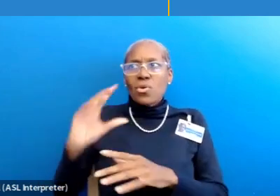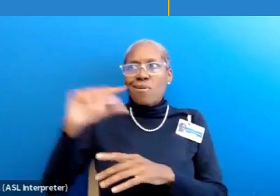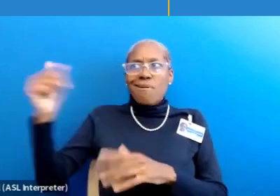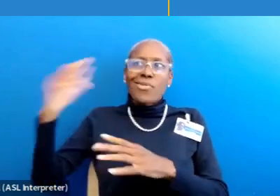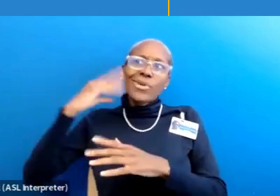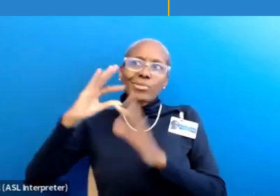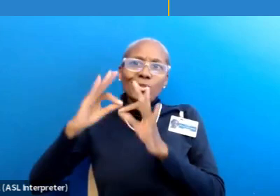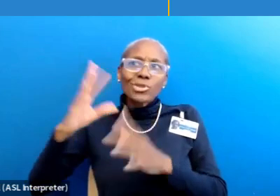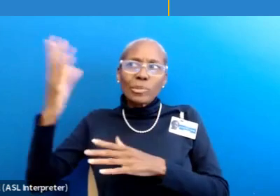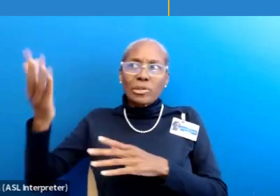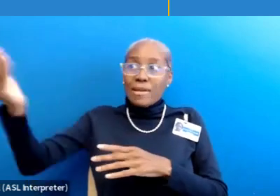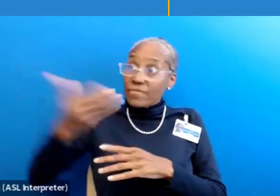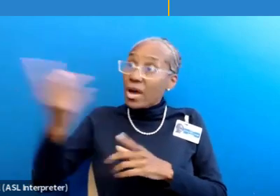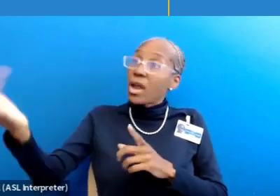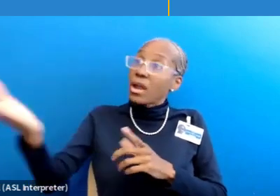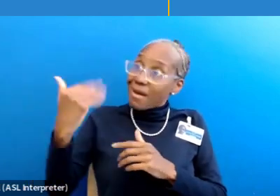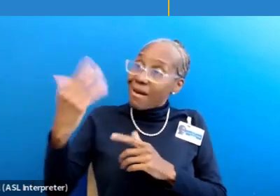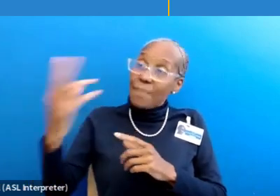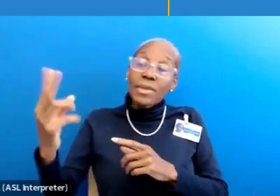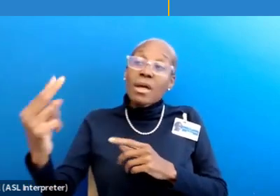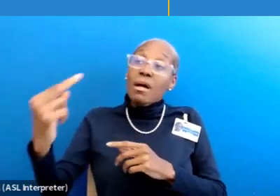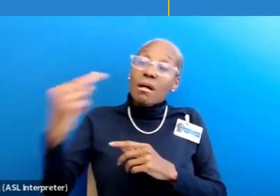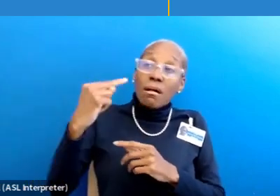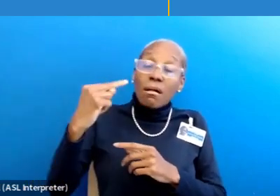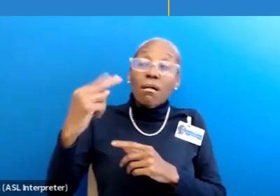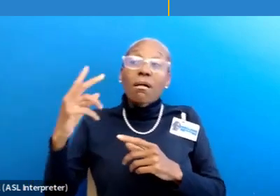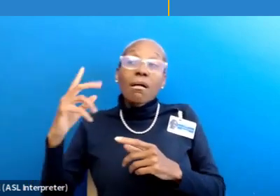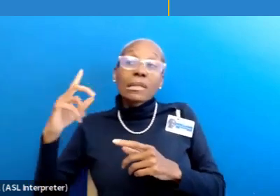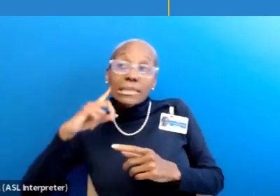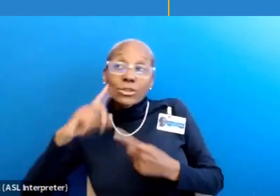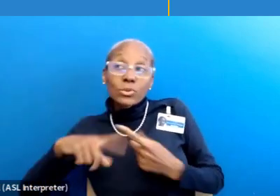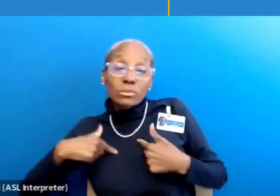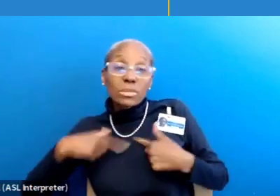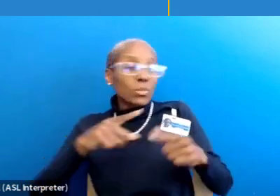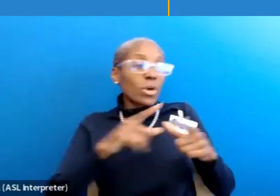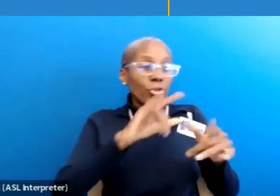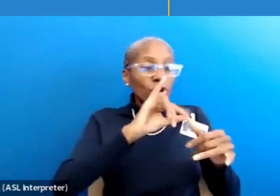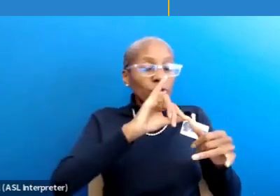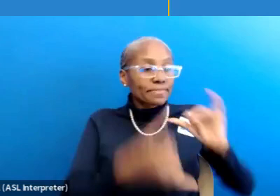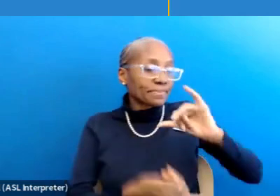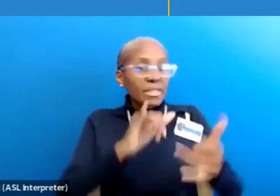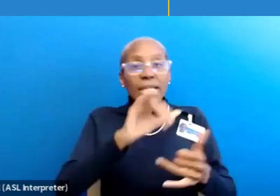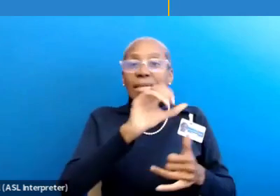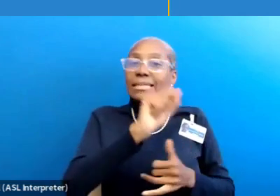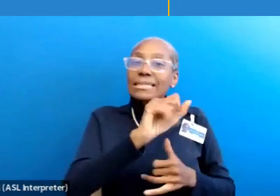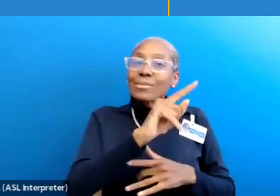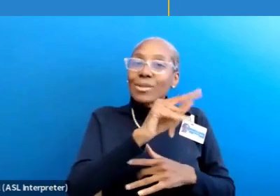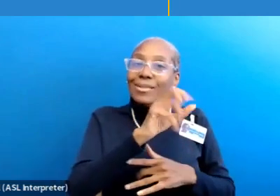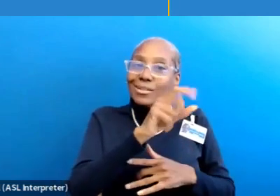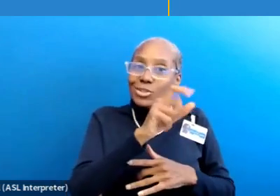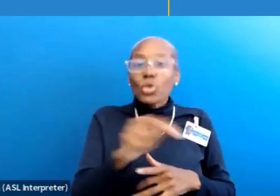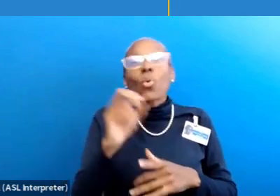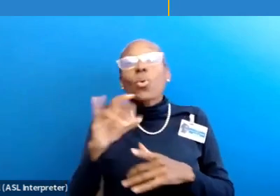experienced interpreter to listen to and observe my work? Whether in simulation or in a real-life encounter where permitted,